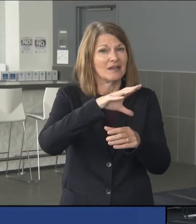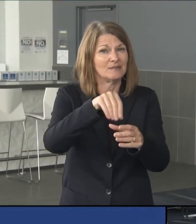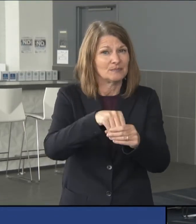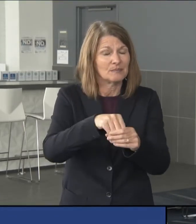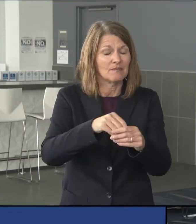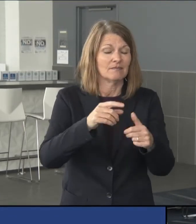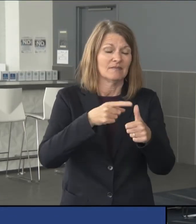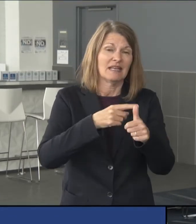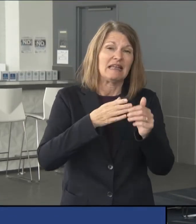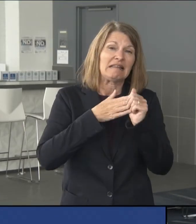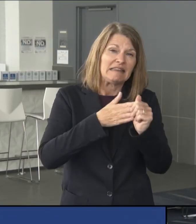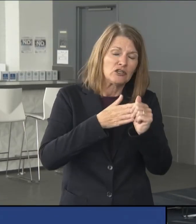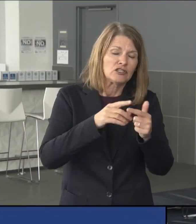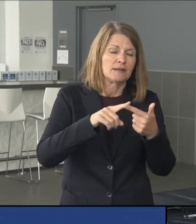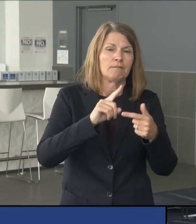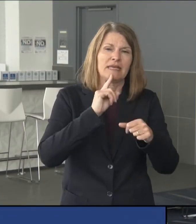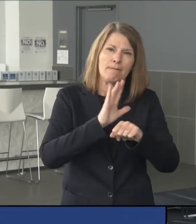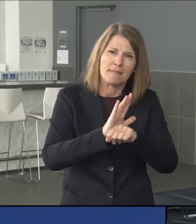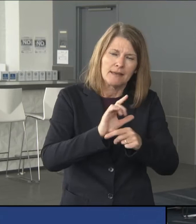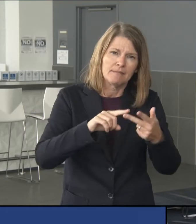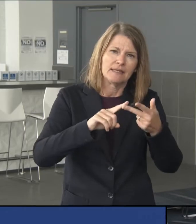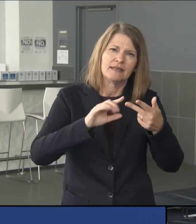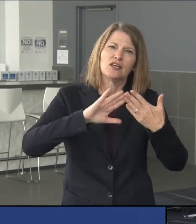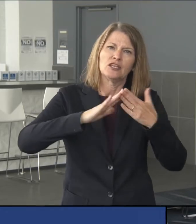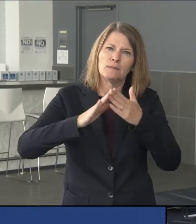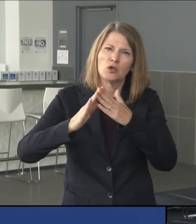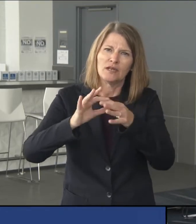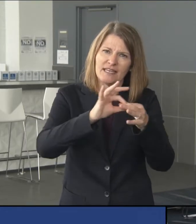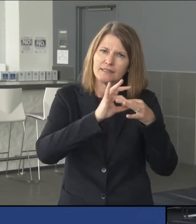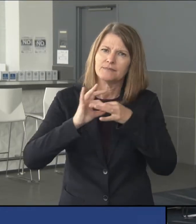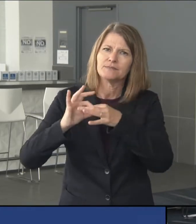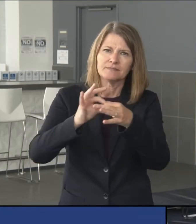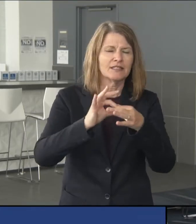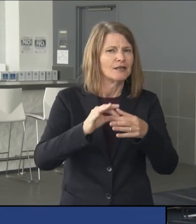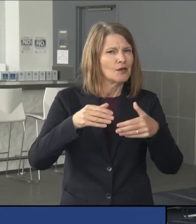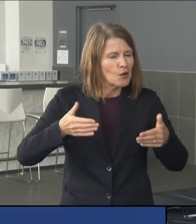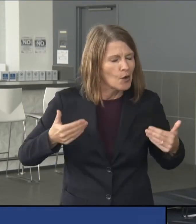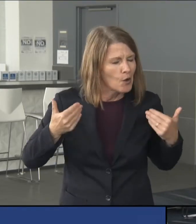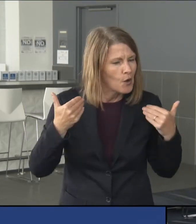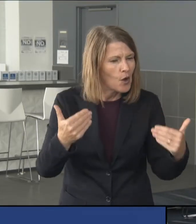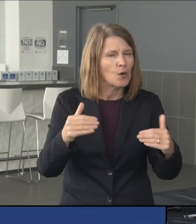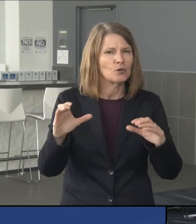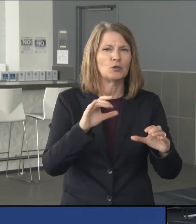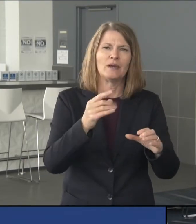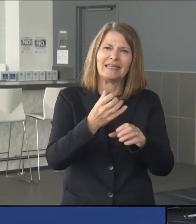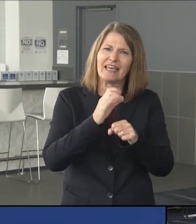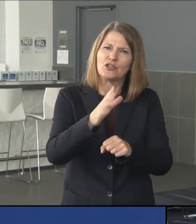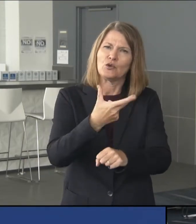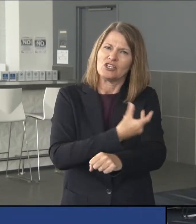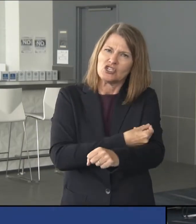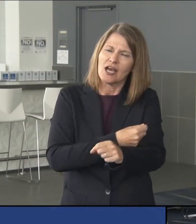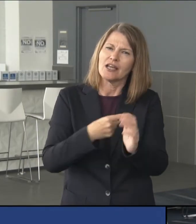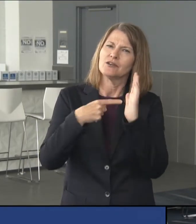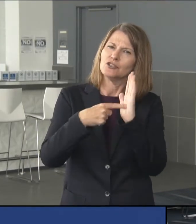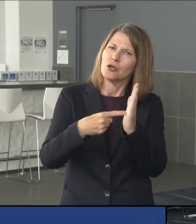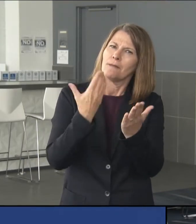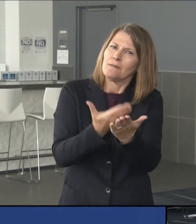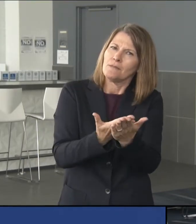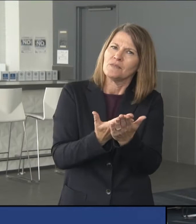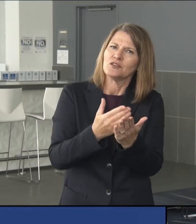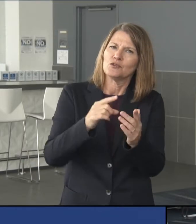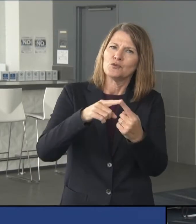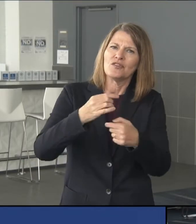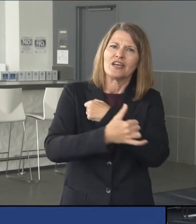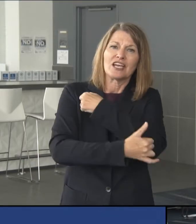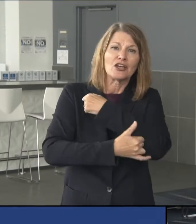leadership, commitment, and community. Let's go do it. Get your shot. Let's show the nation that Pennsylvania